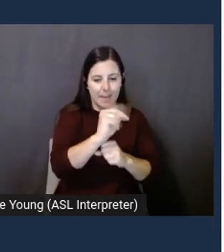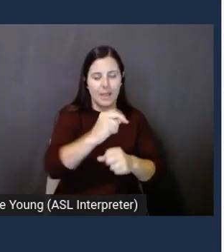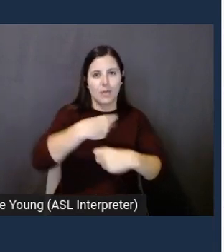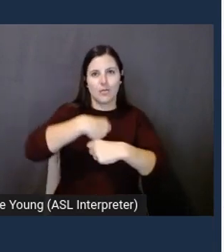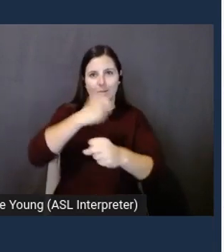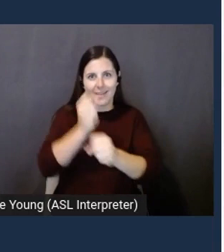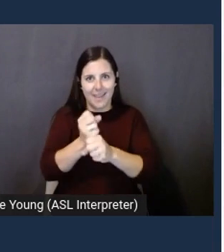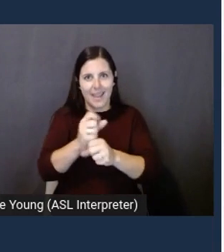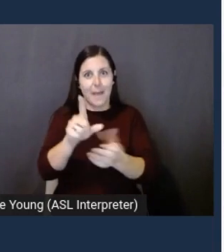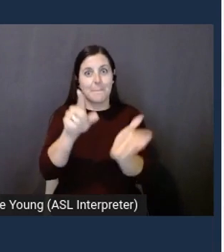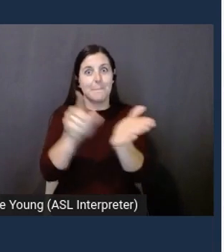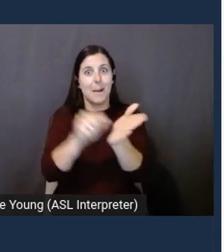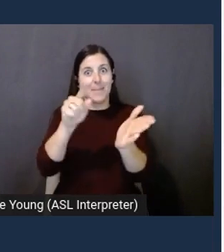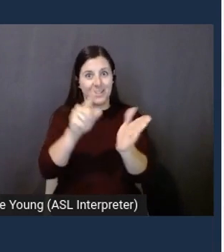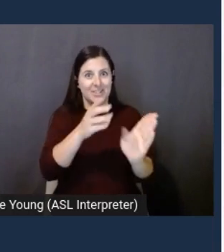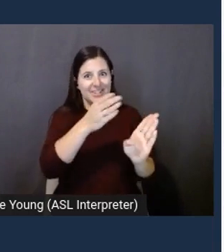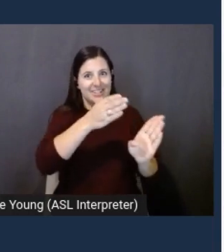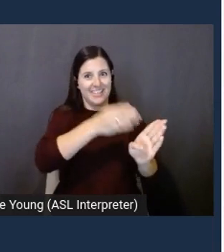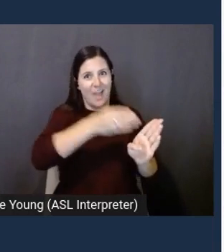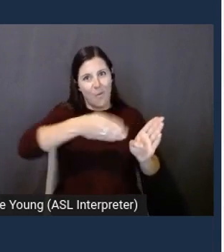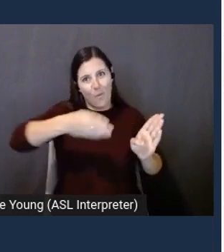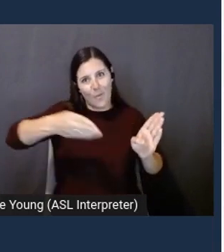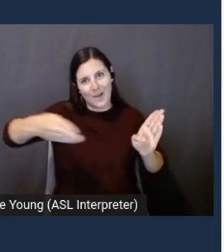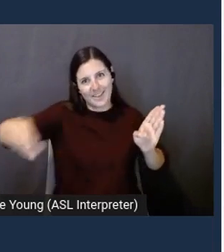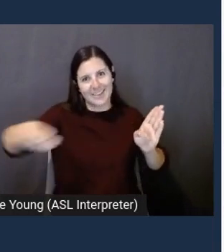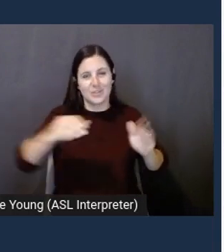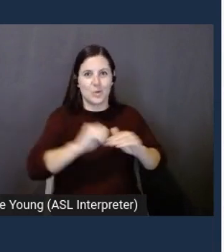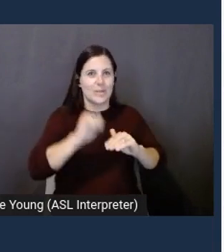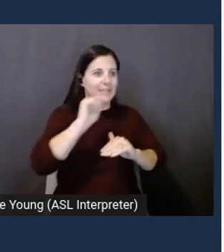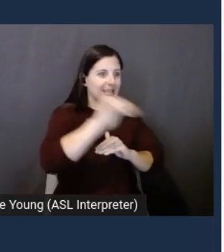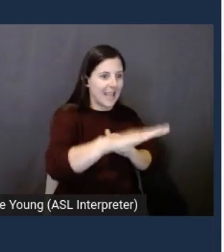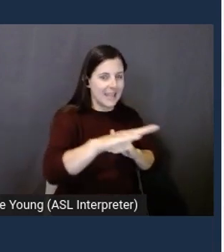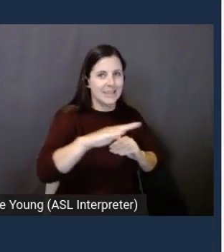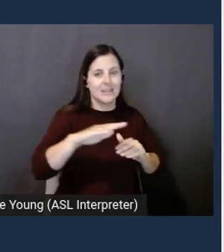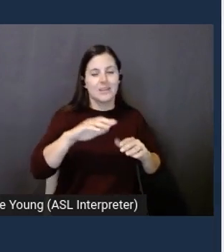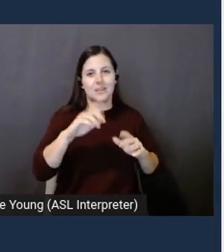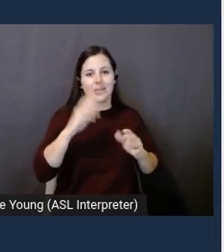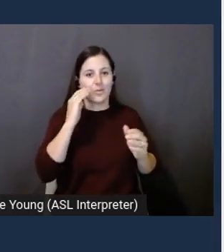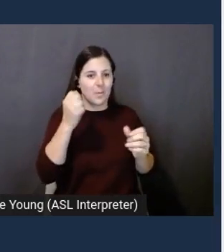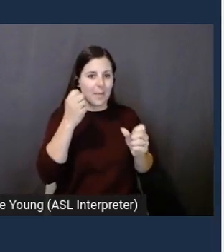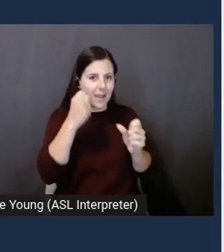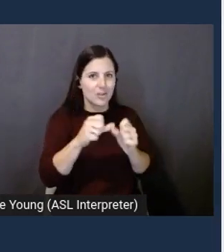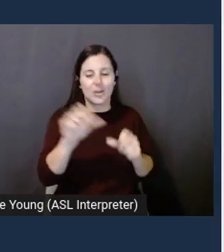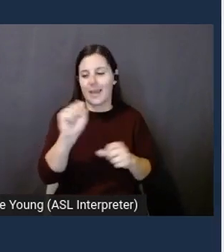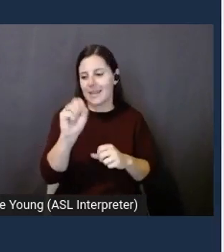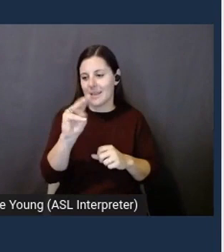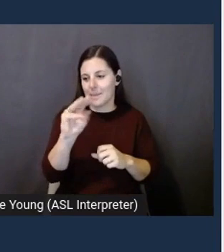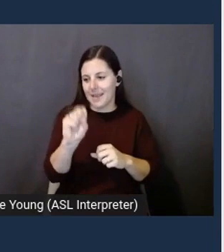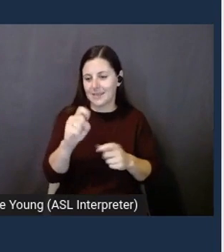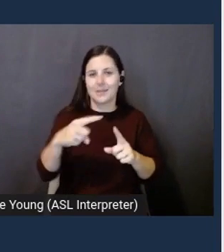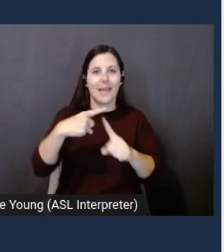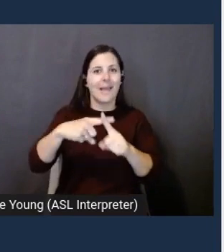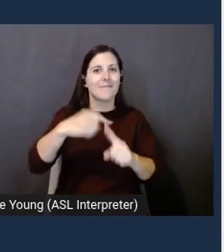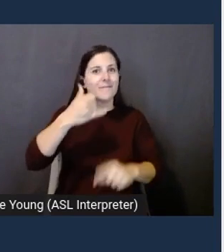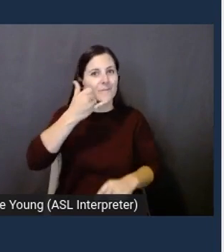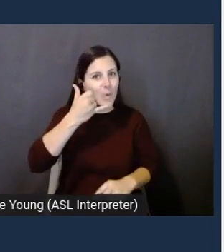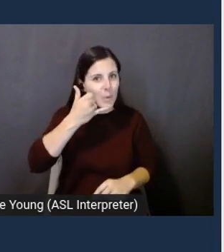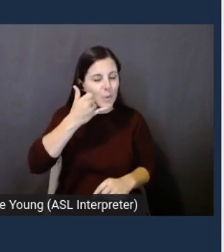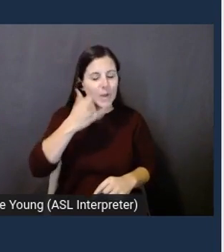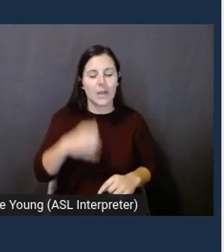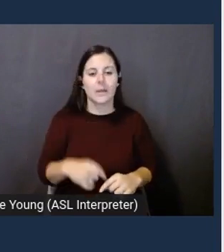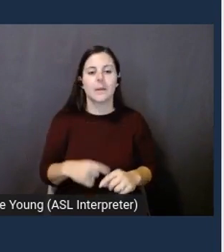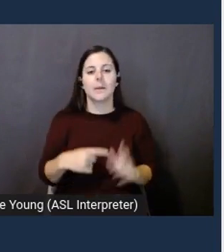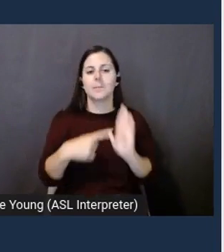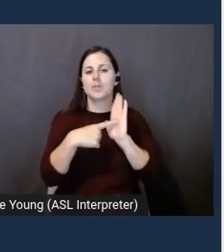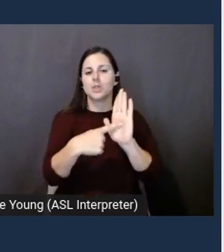end-to-end experience for sending the reservations reminders via SMS and by phone. Let me show you that